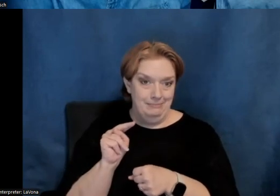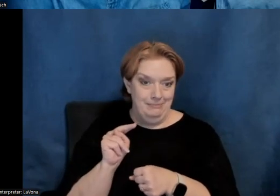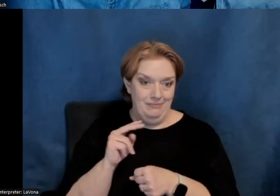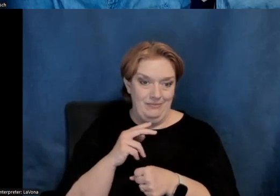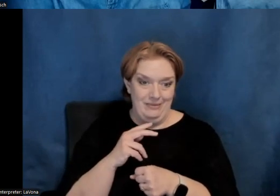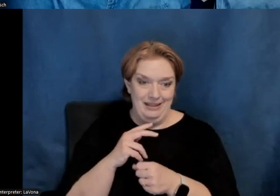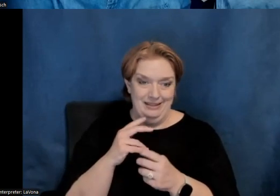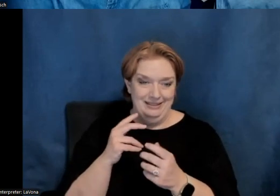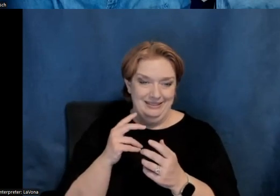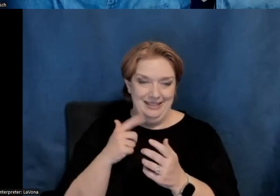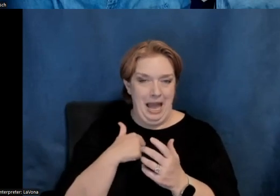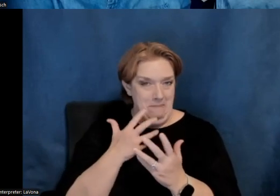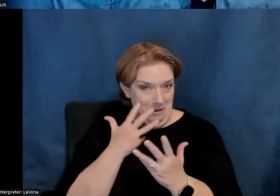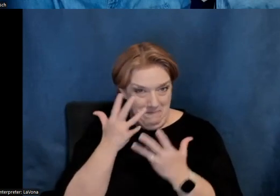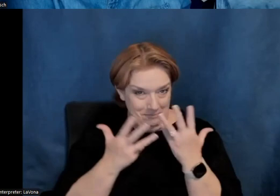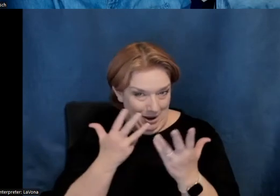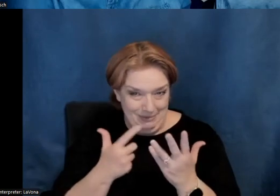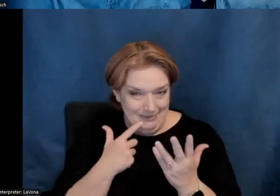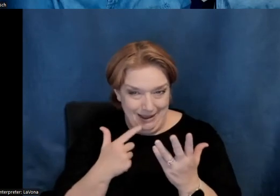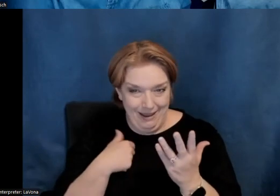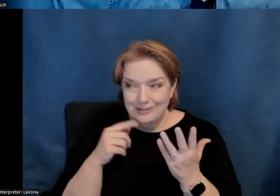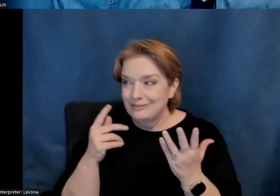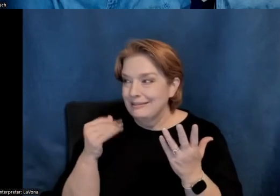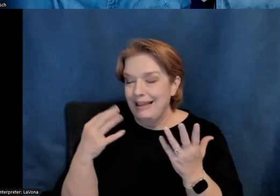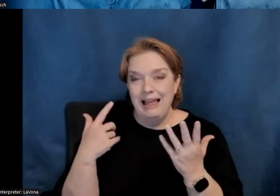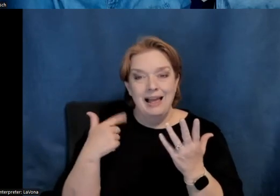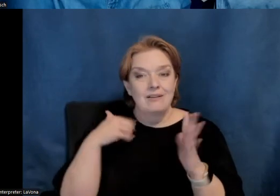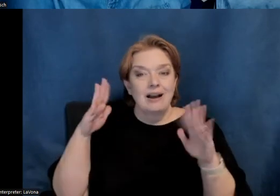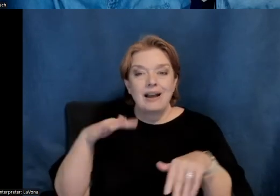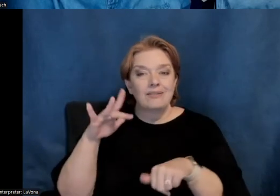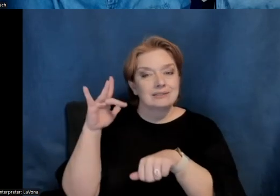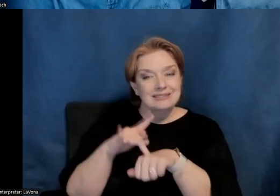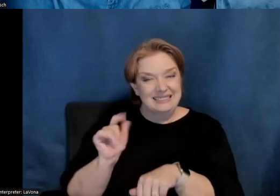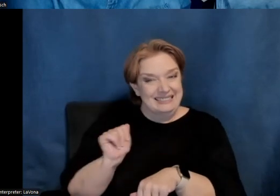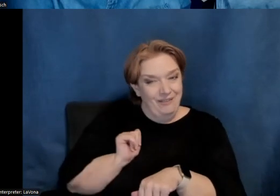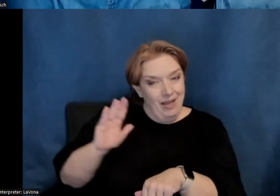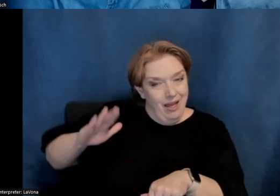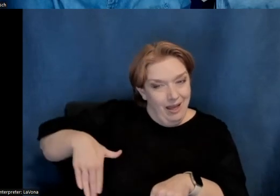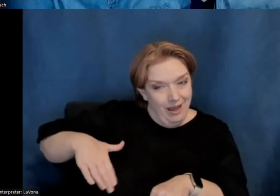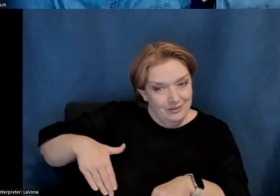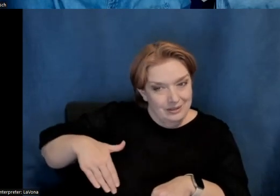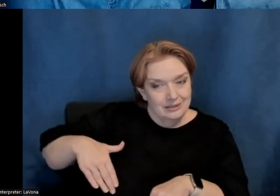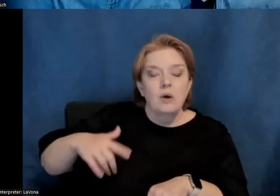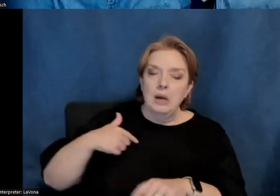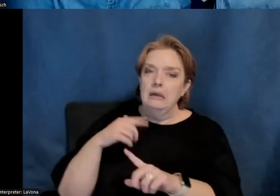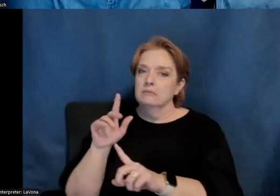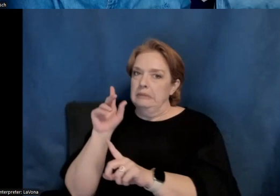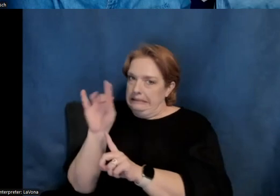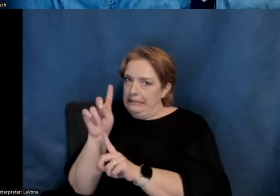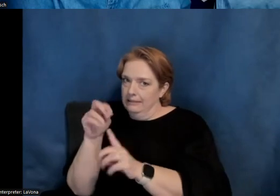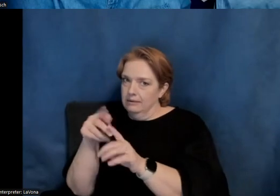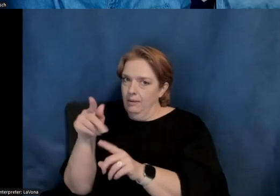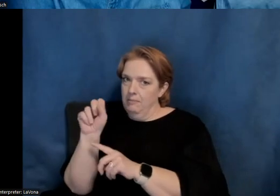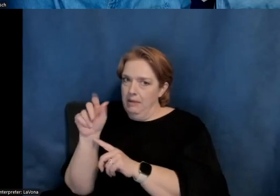I mean, I, I'm embarrassed to say, I just, if I haven't been there directly, although I have, I've spent time in Pasadena and I've been